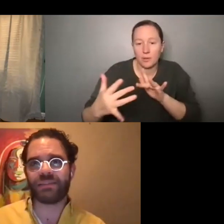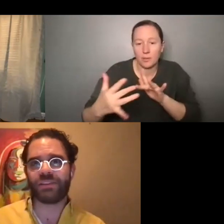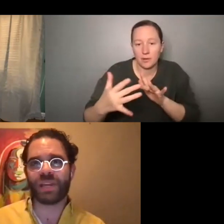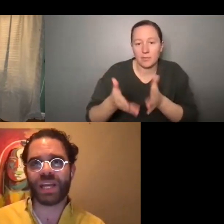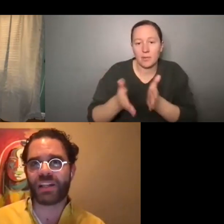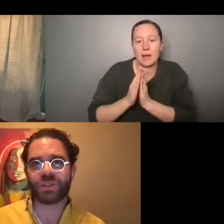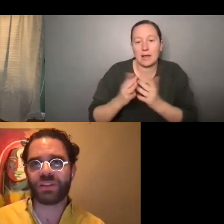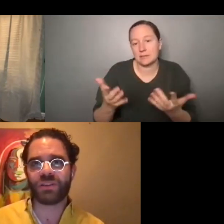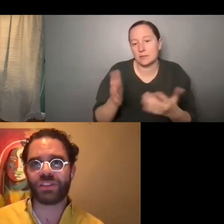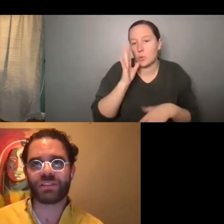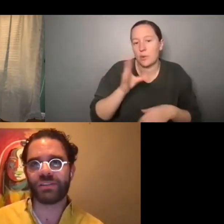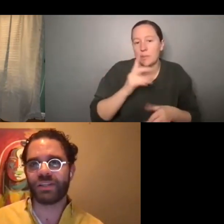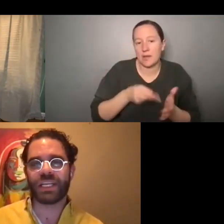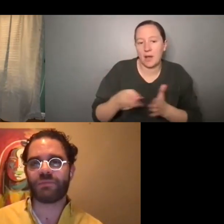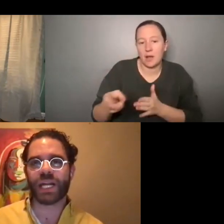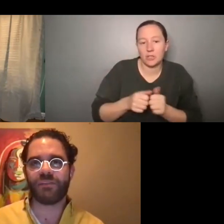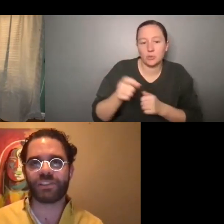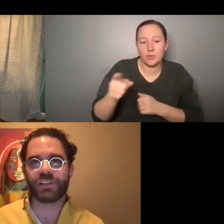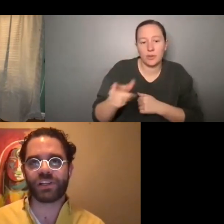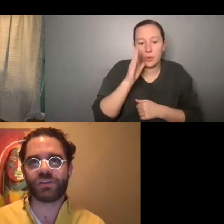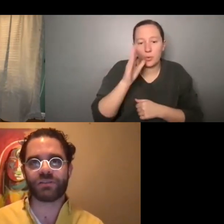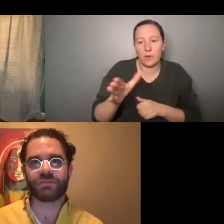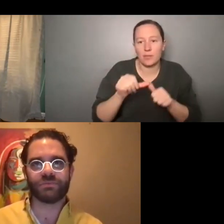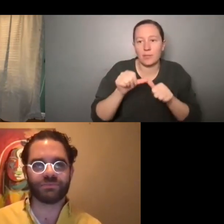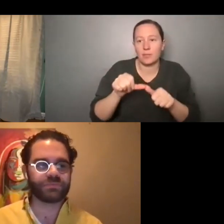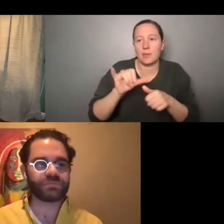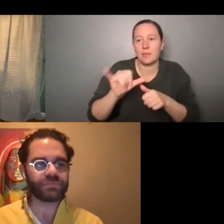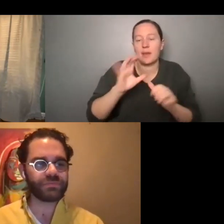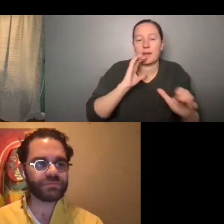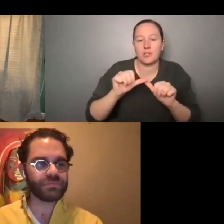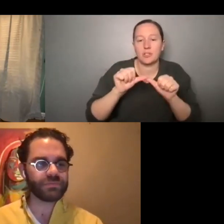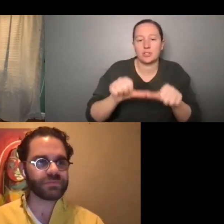them and they'll be honest with you and just keep that conversation going.